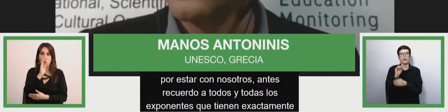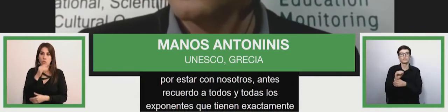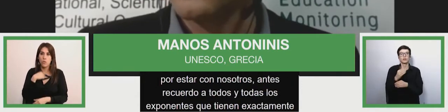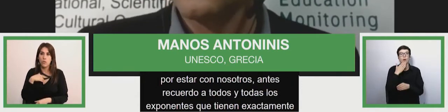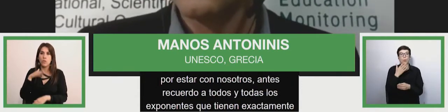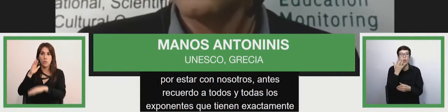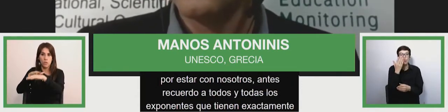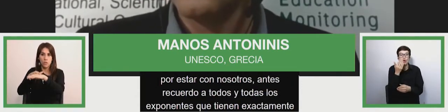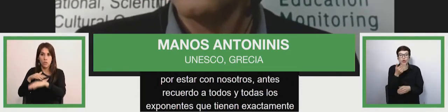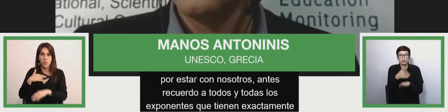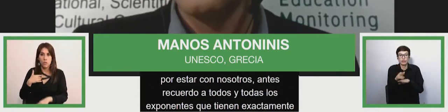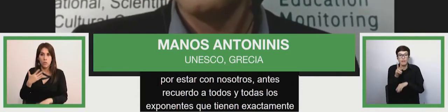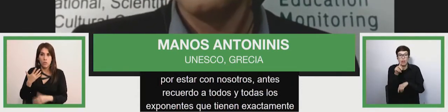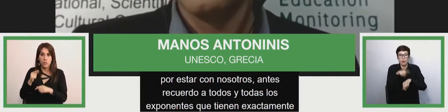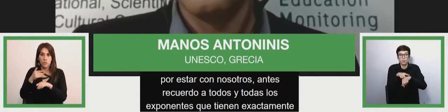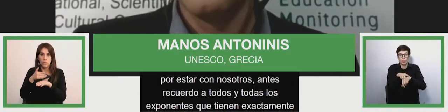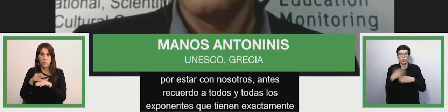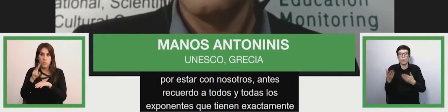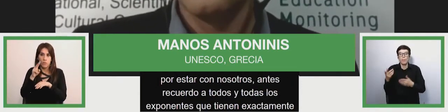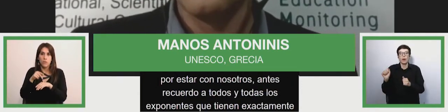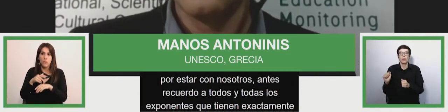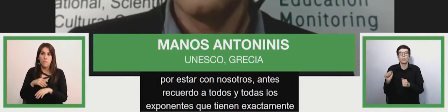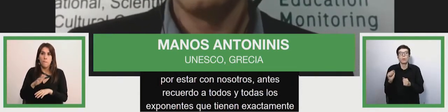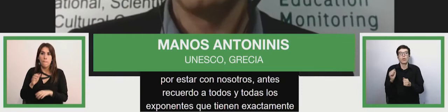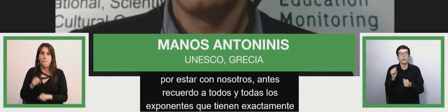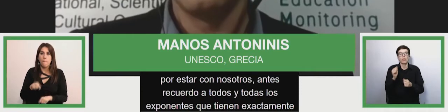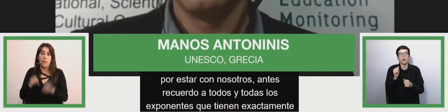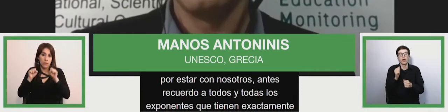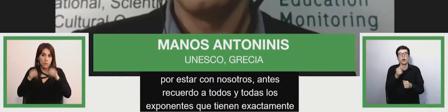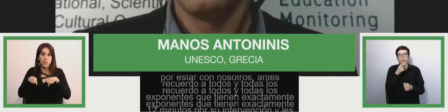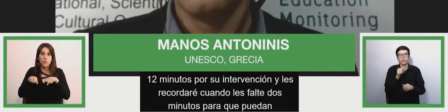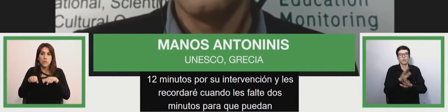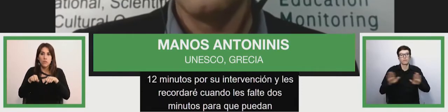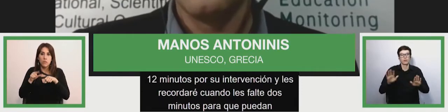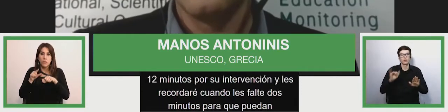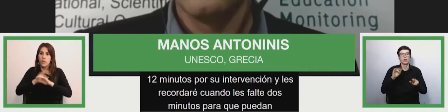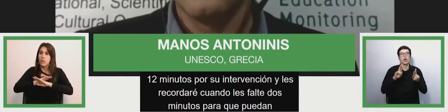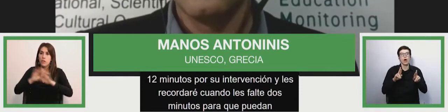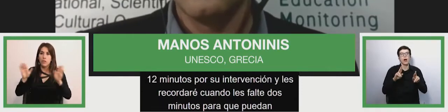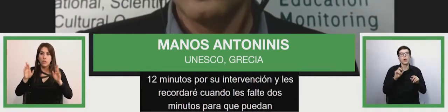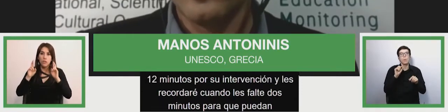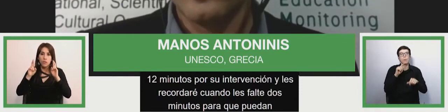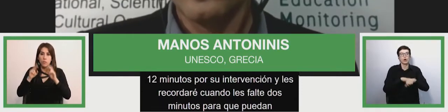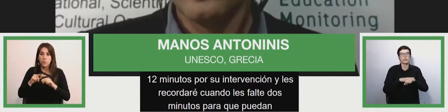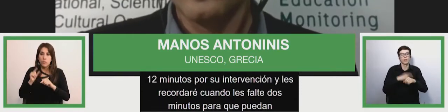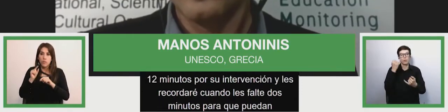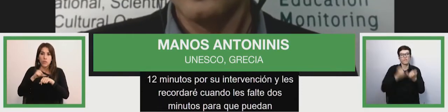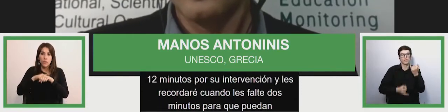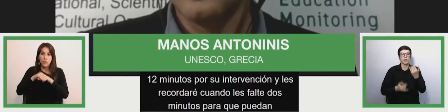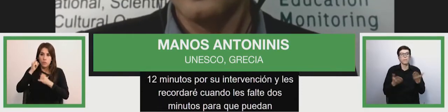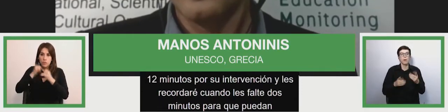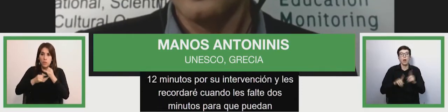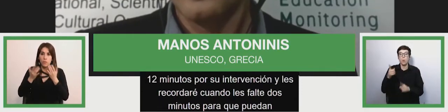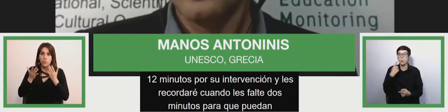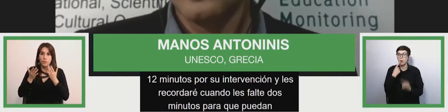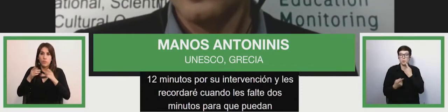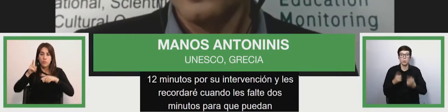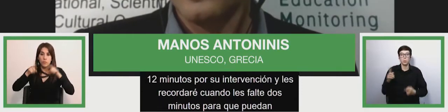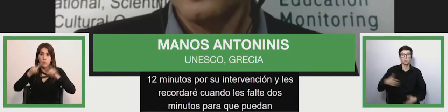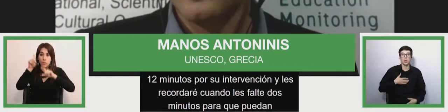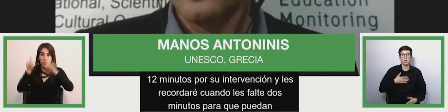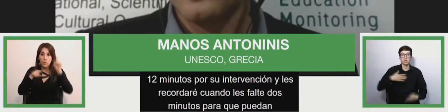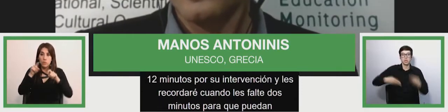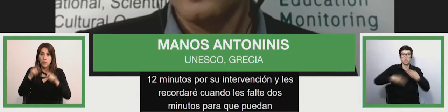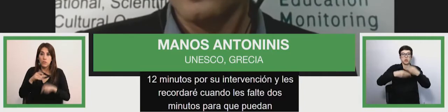wrap up, and perhaps you can have a little bit of time to get some questions that we may